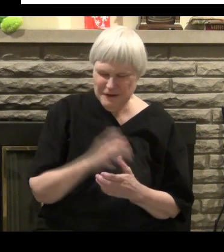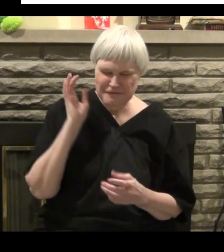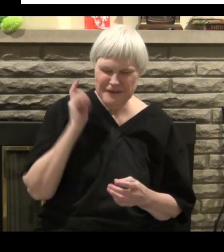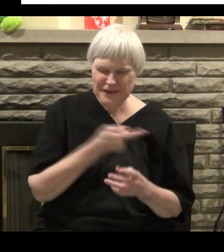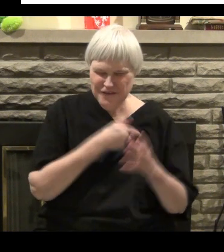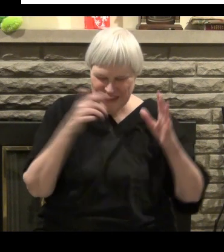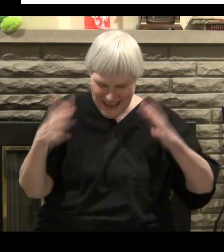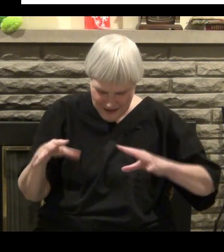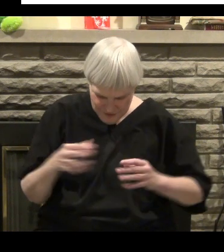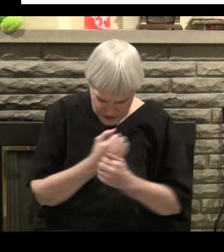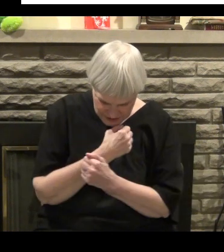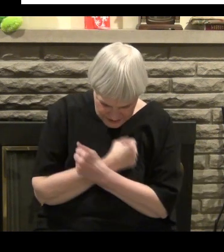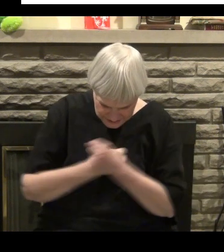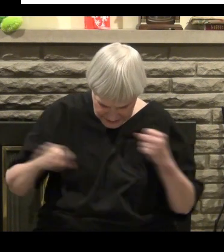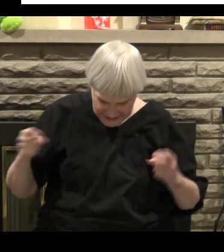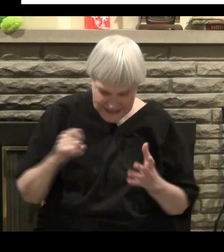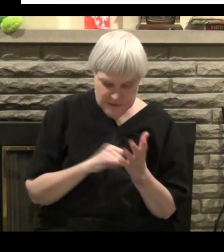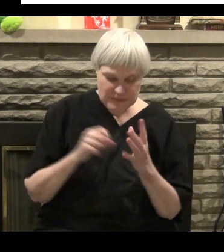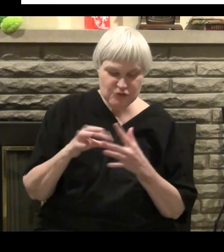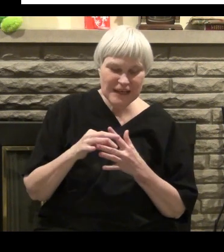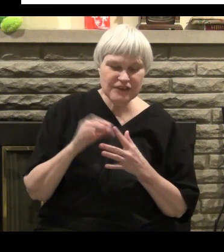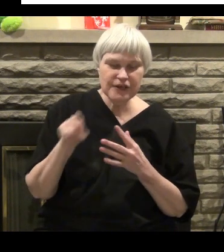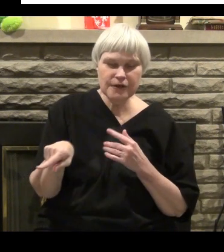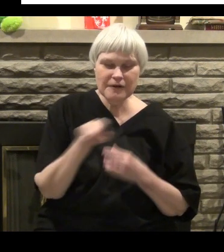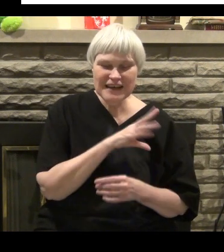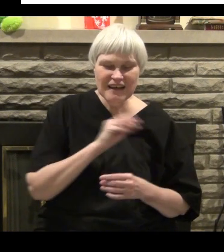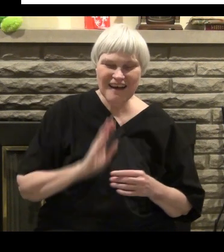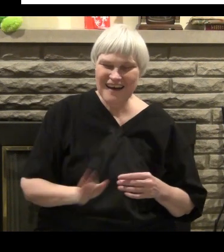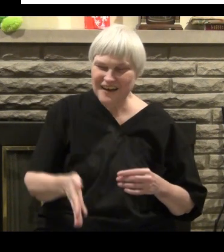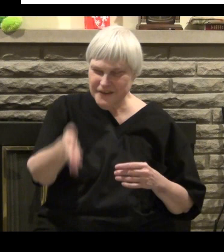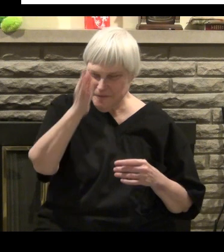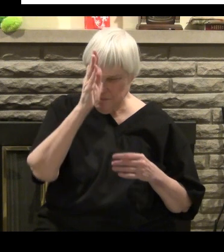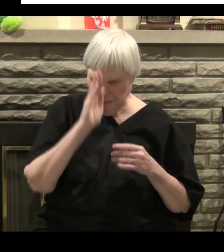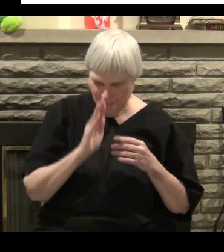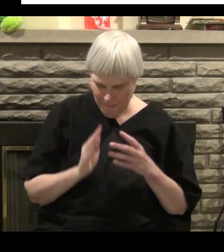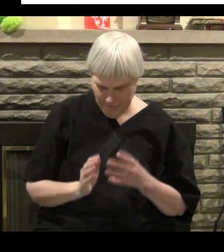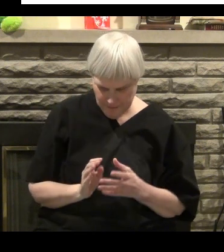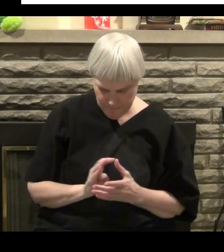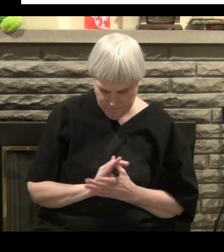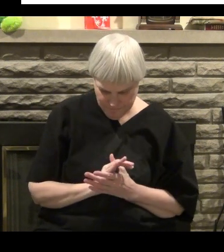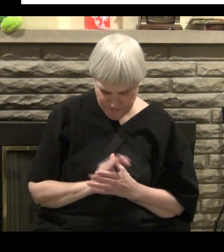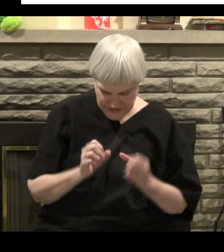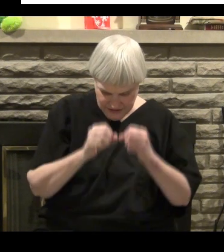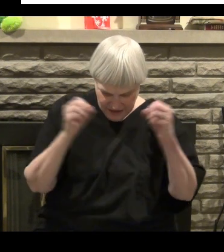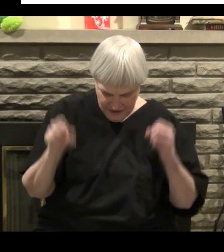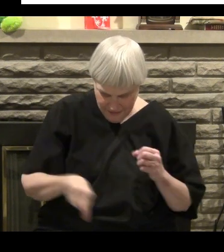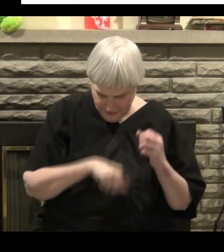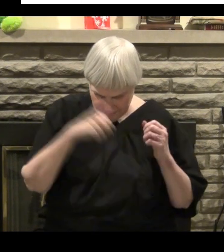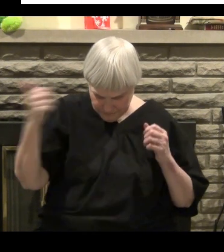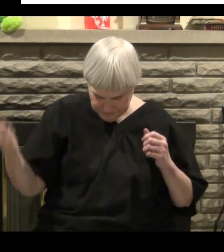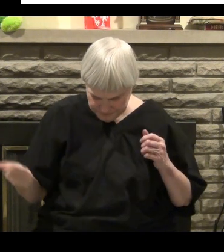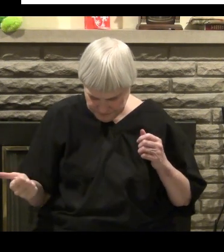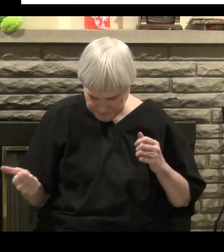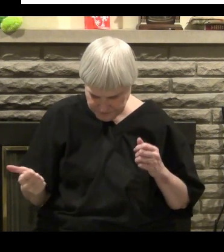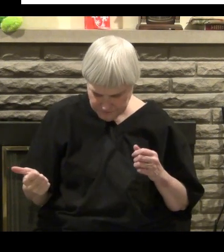Like Greg said we don't have to count on the man to get confirmation of our salvation if you will.